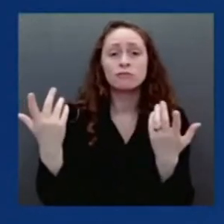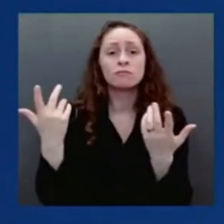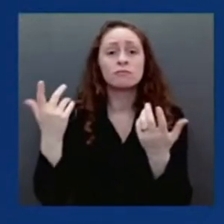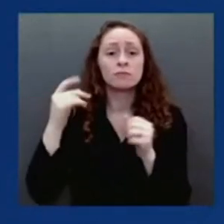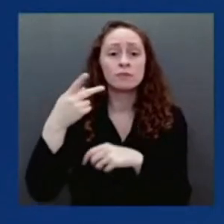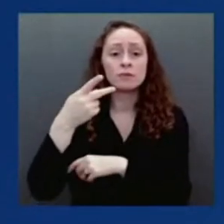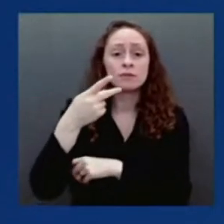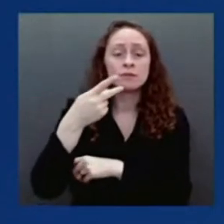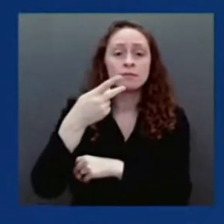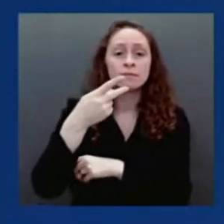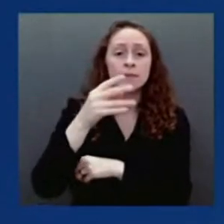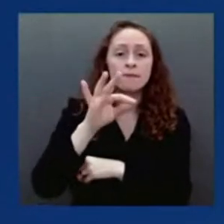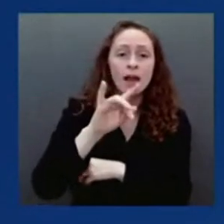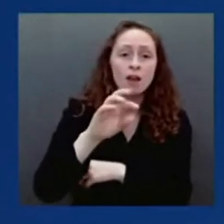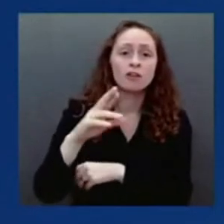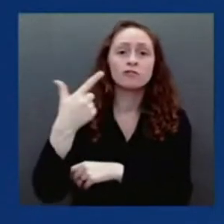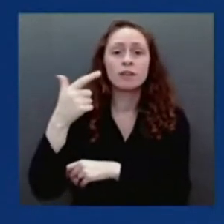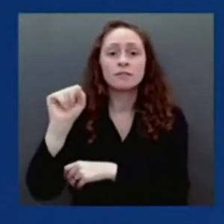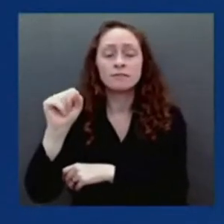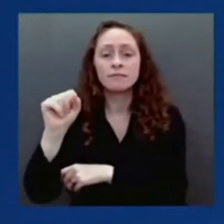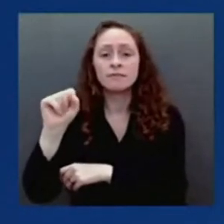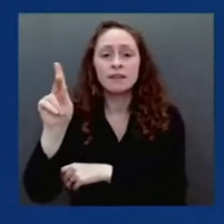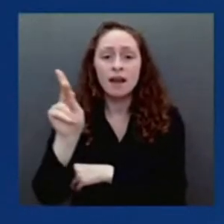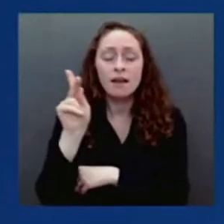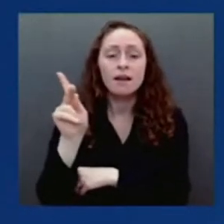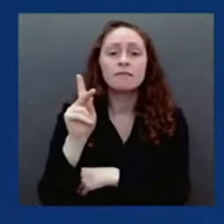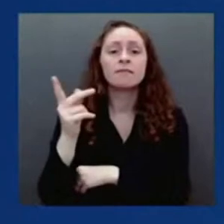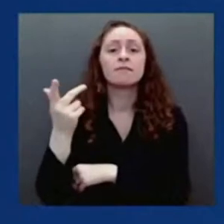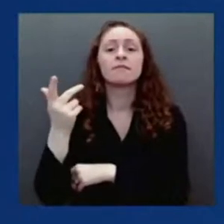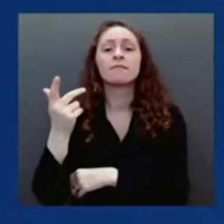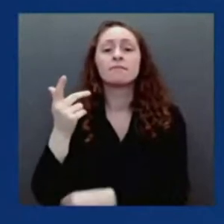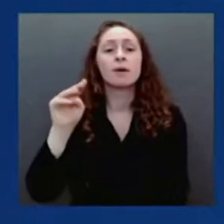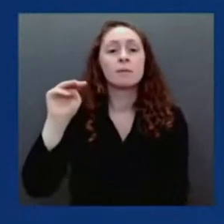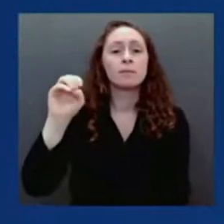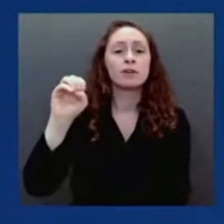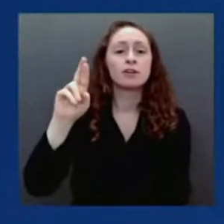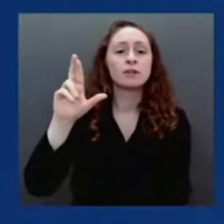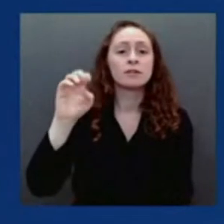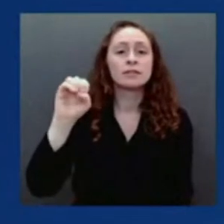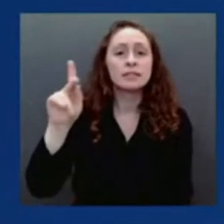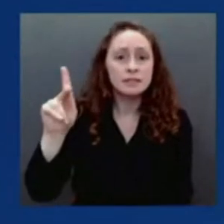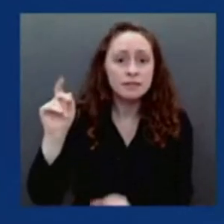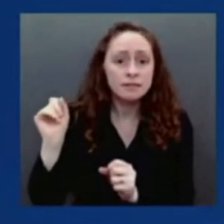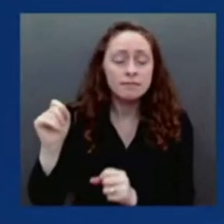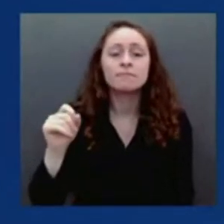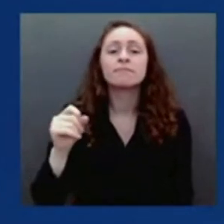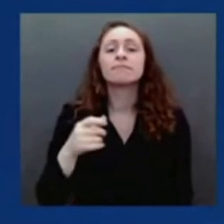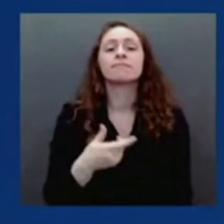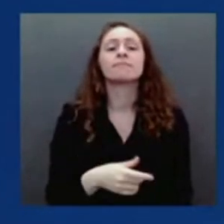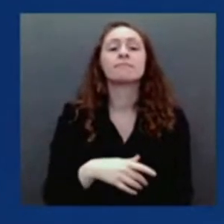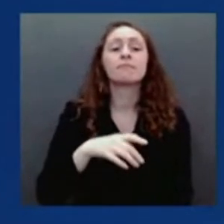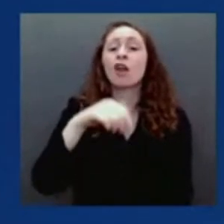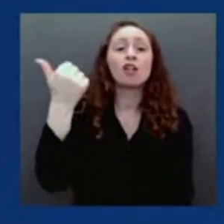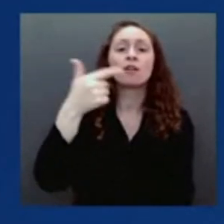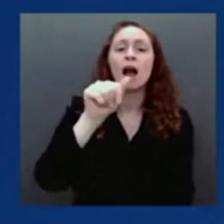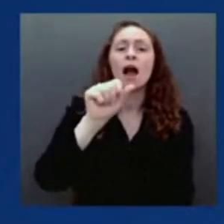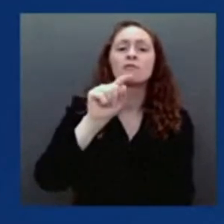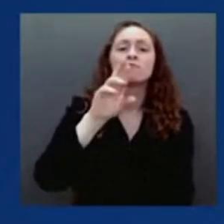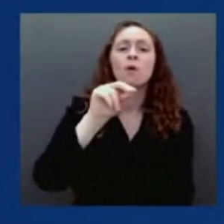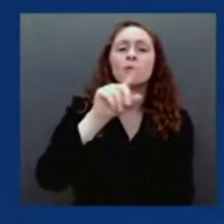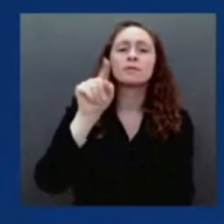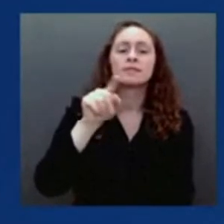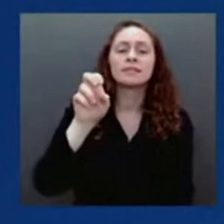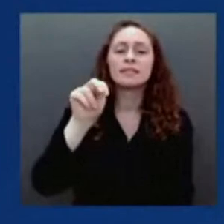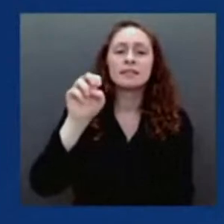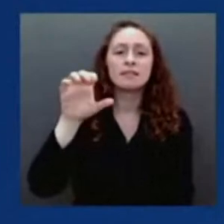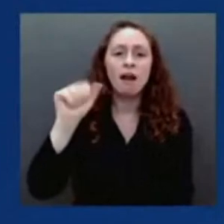Omicron, AstraZeneca's preventive therapy, and remdesivir. We have more available than we've had at any point